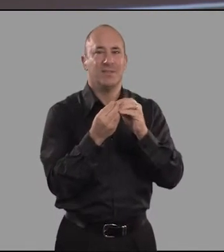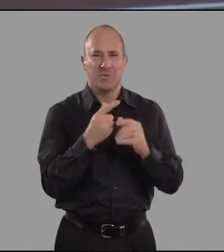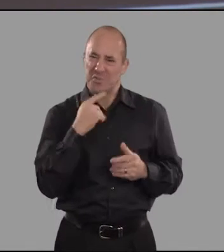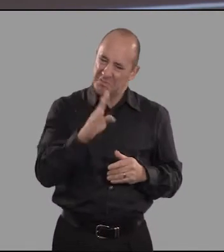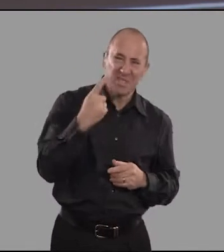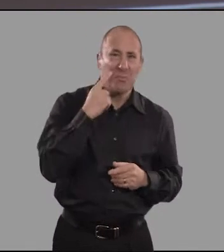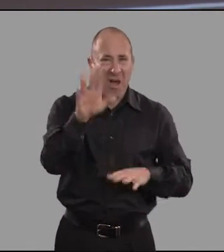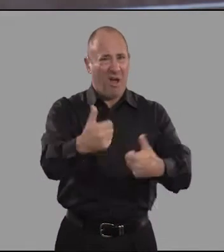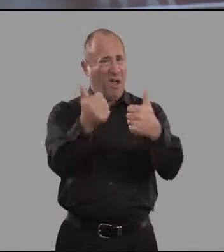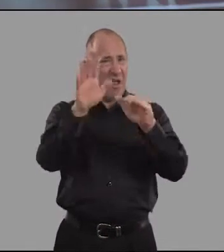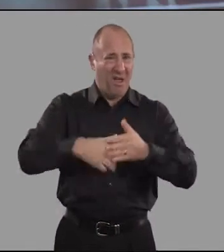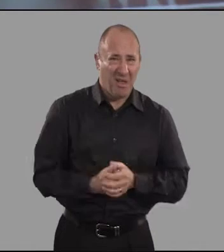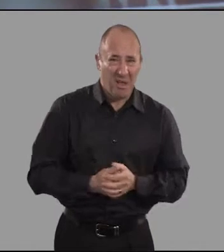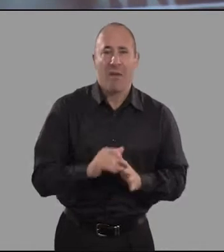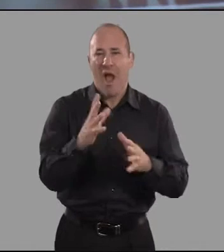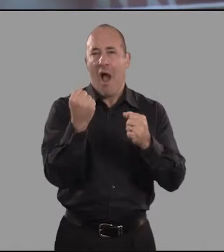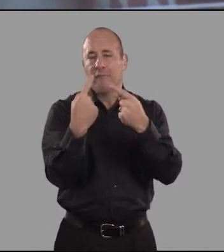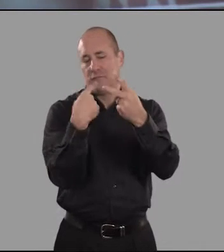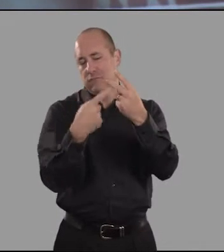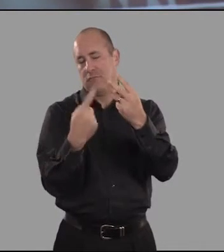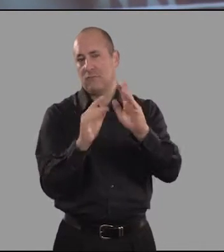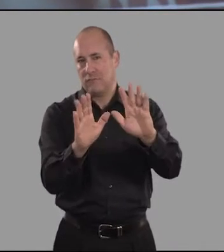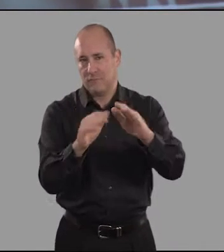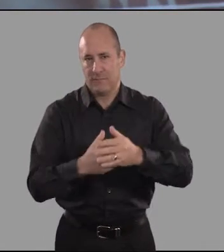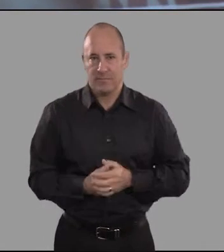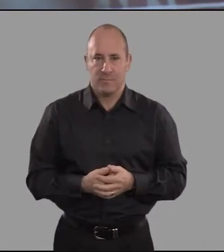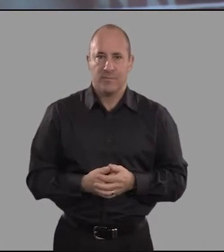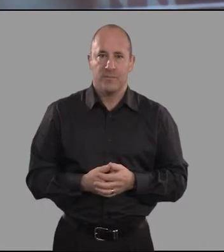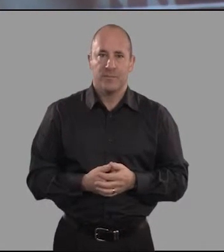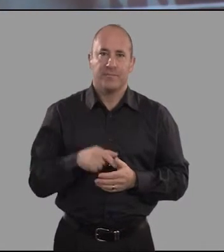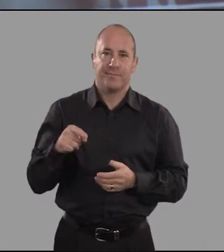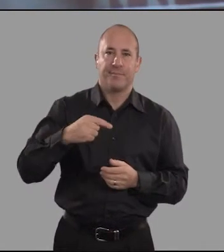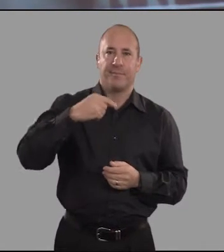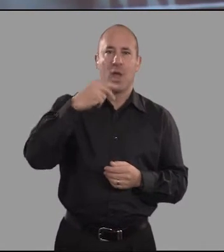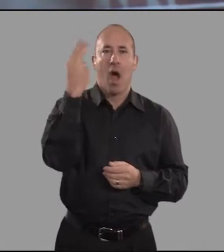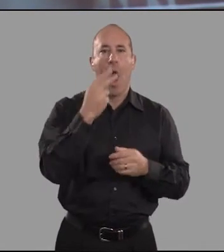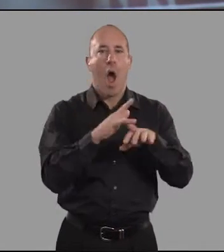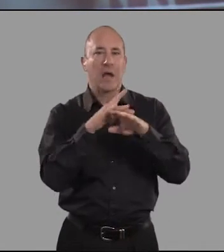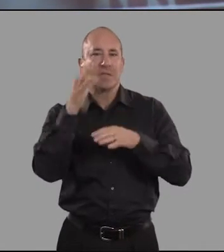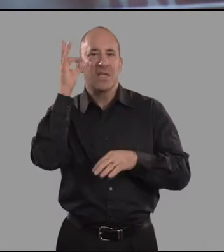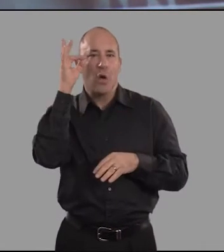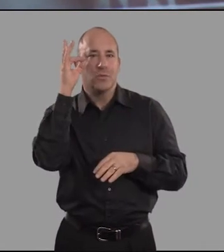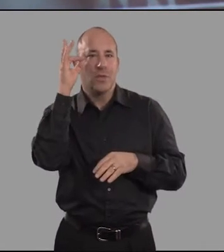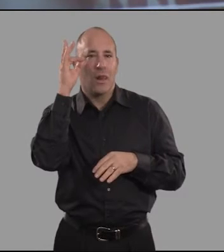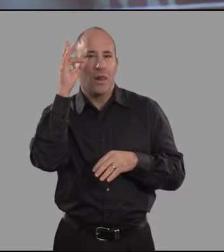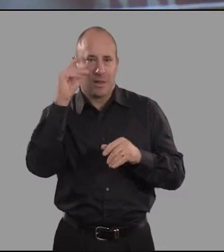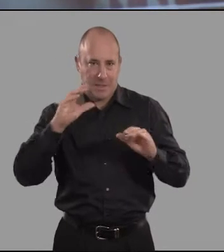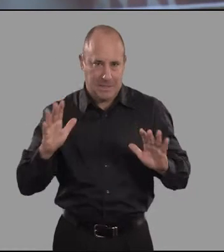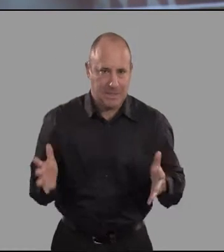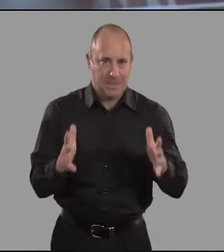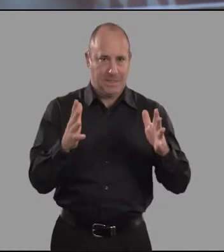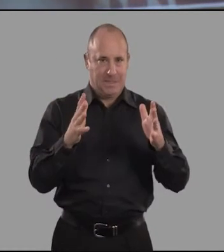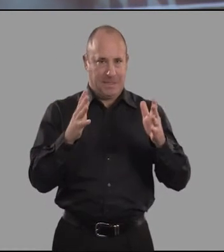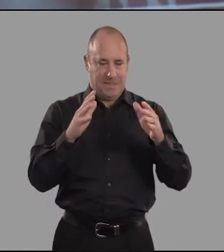This sounds straightforward and good, and, you know, but here are some of the conundrums. It's not enough for the Arts